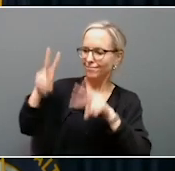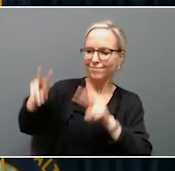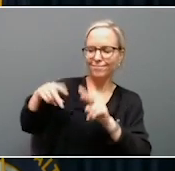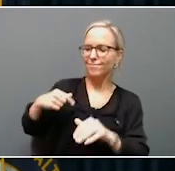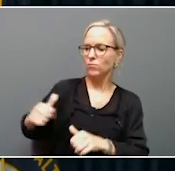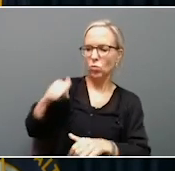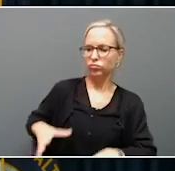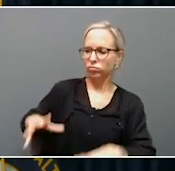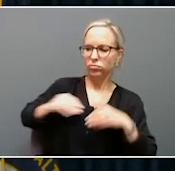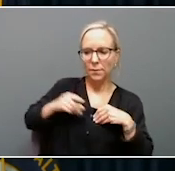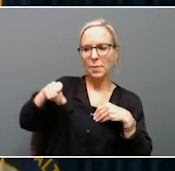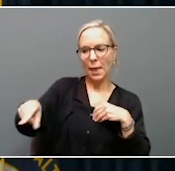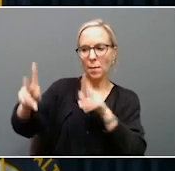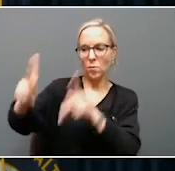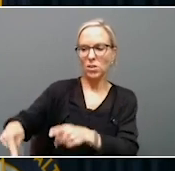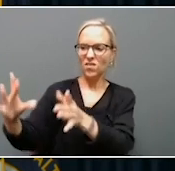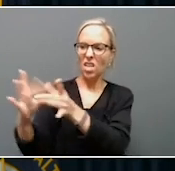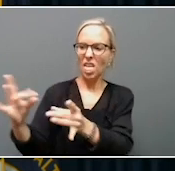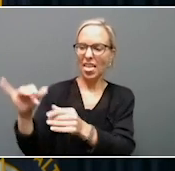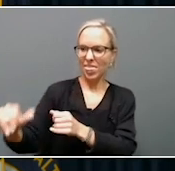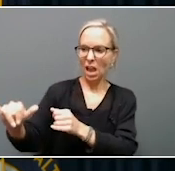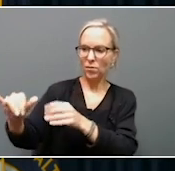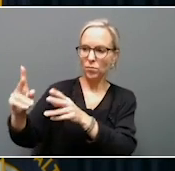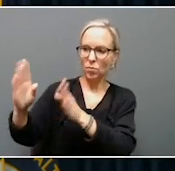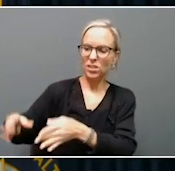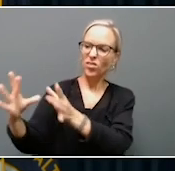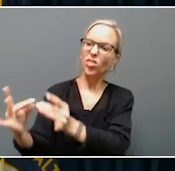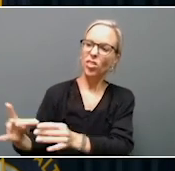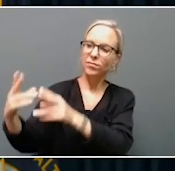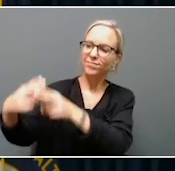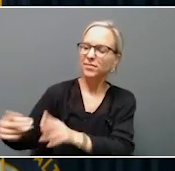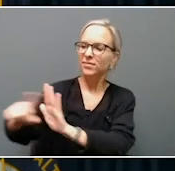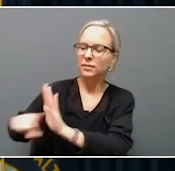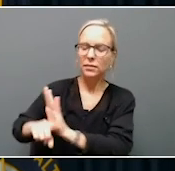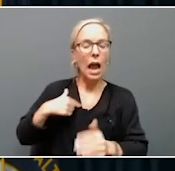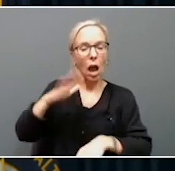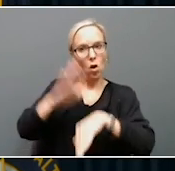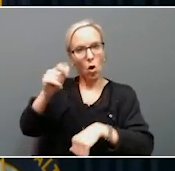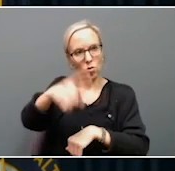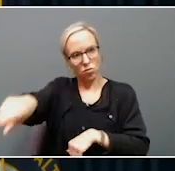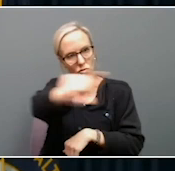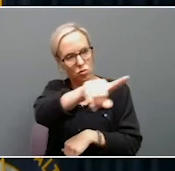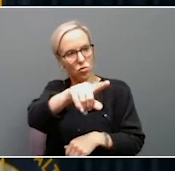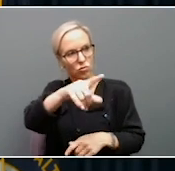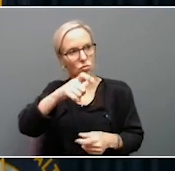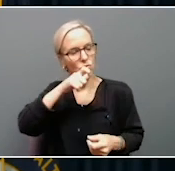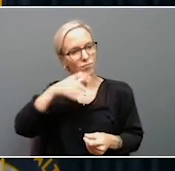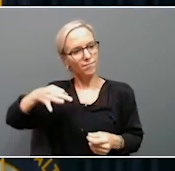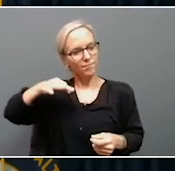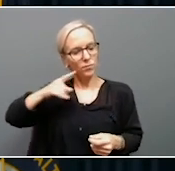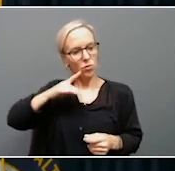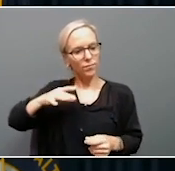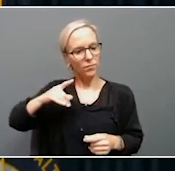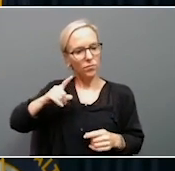individual made, and I call on every other elected official to do so. The way we root out hate and end